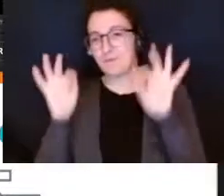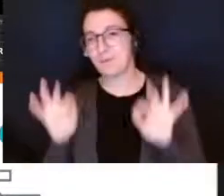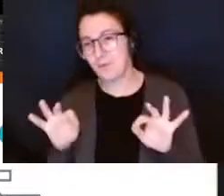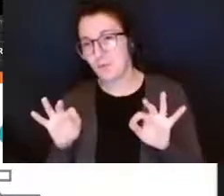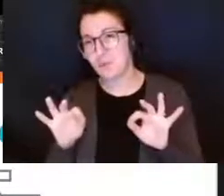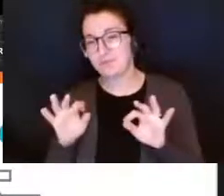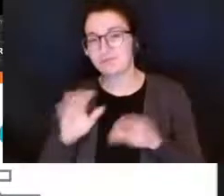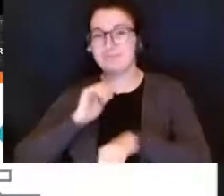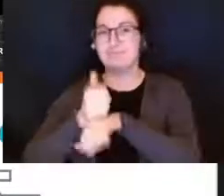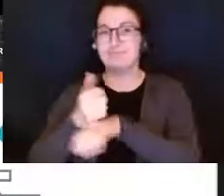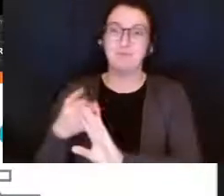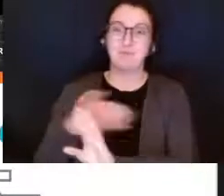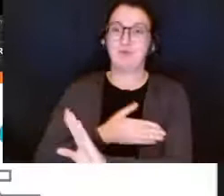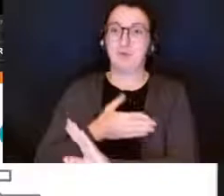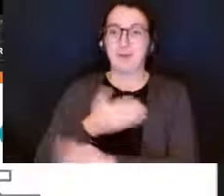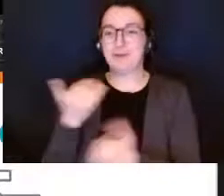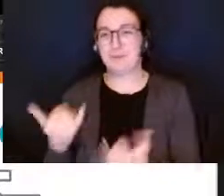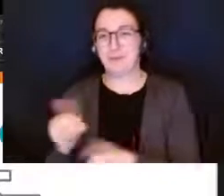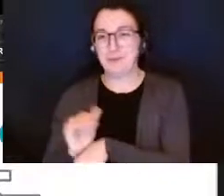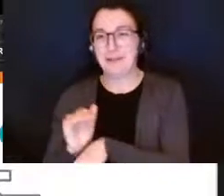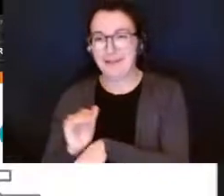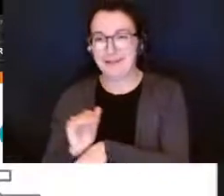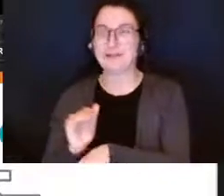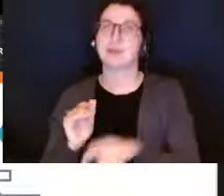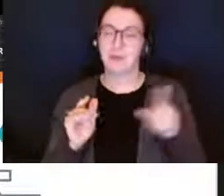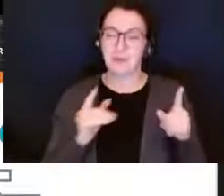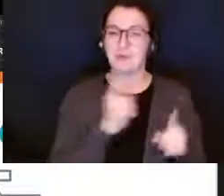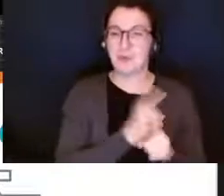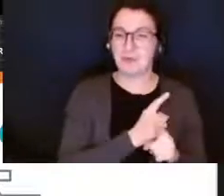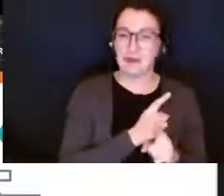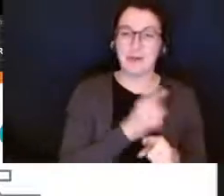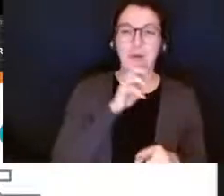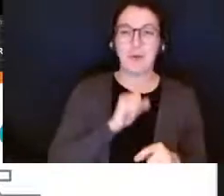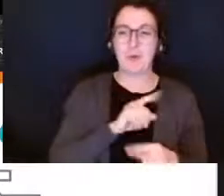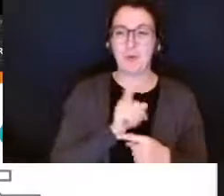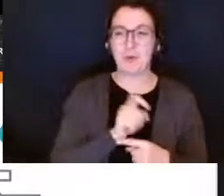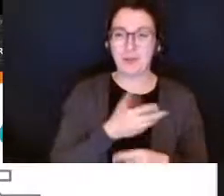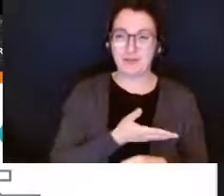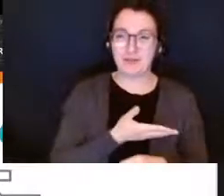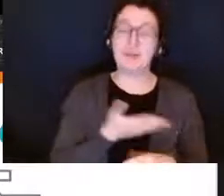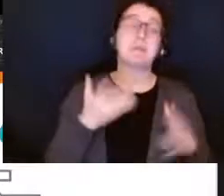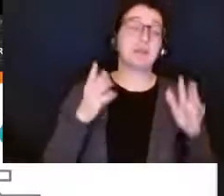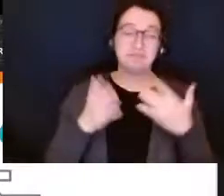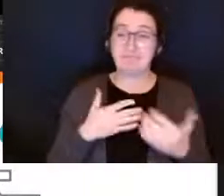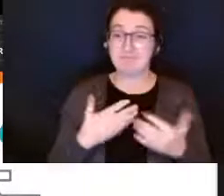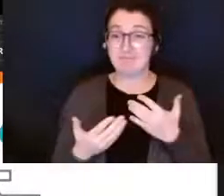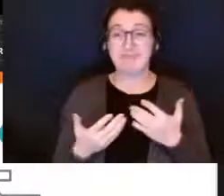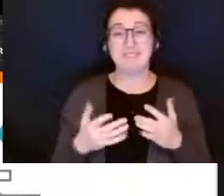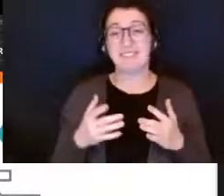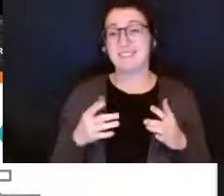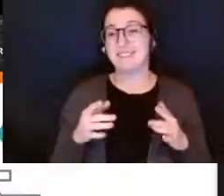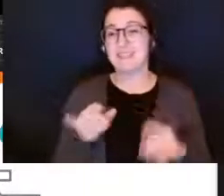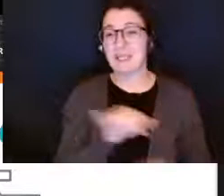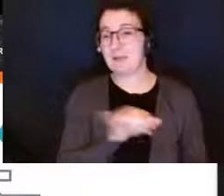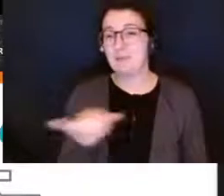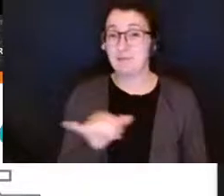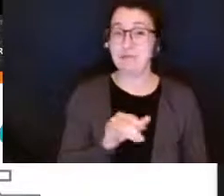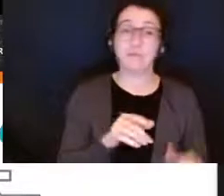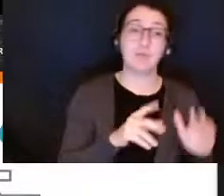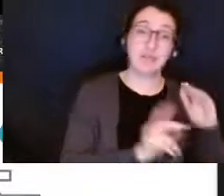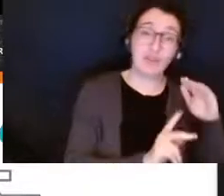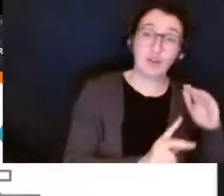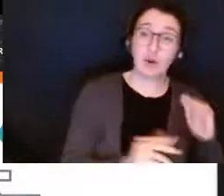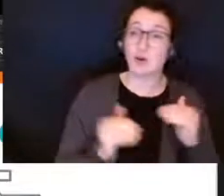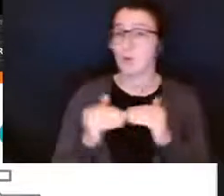presentation so we thank you for that question and the process does remain the same if you're entering new to our school board we want to support